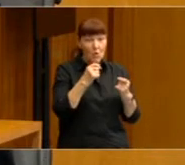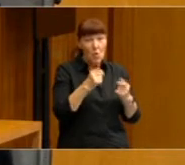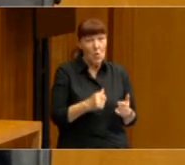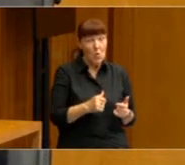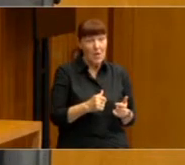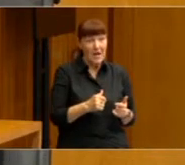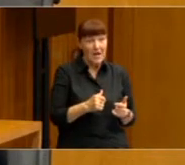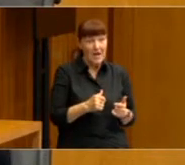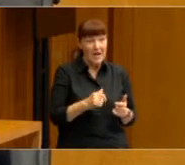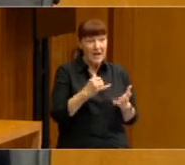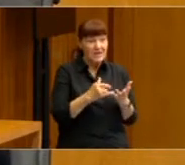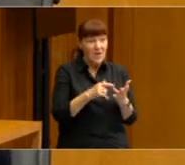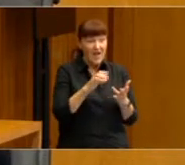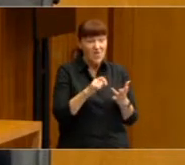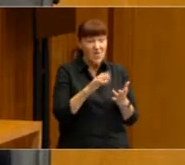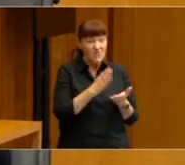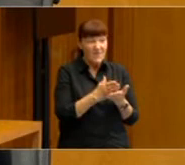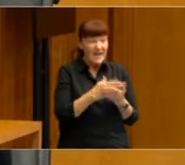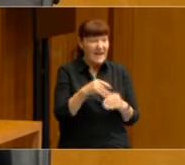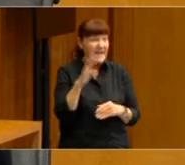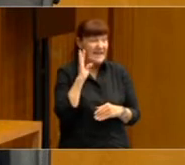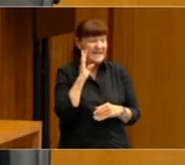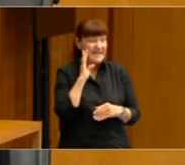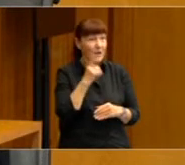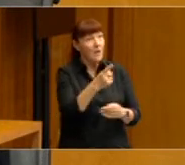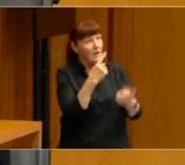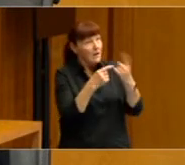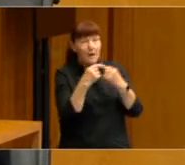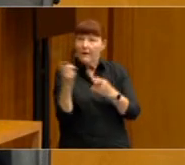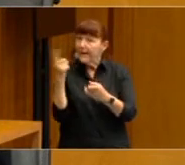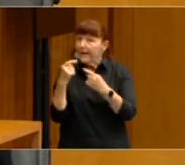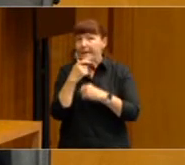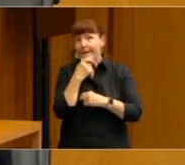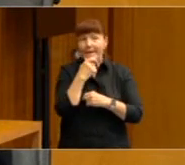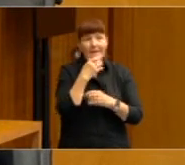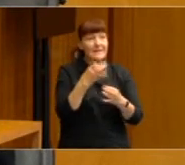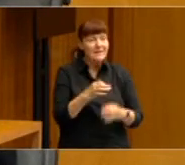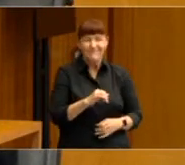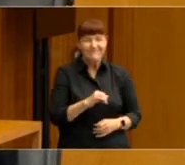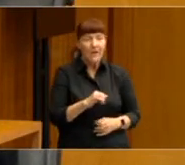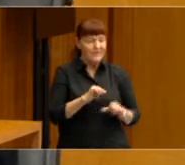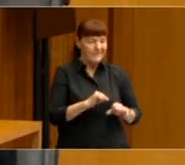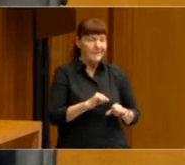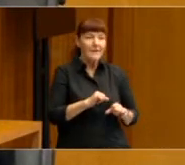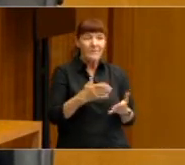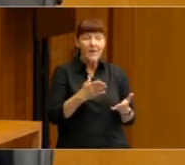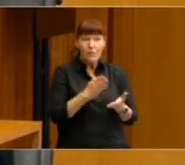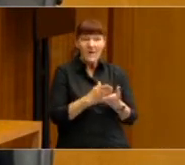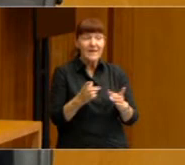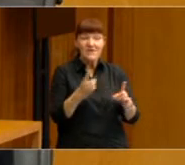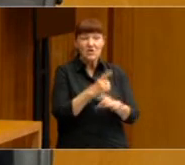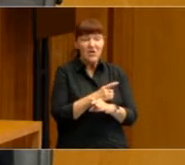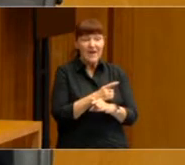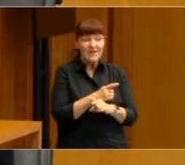So they're not actually listening to the messages the political parties are putting forward in the election. It's fundamentally changing the nature of electoral